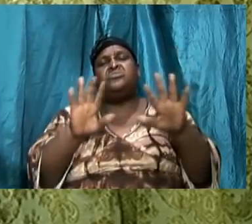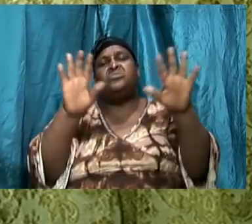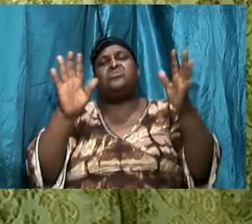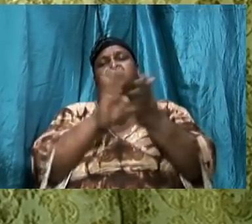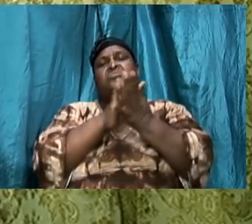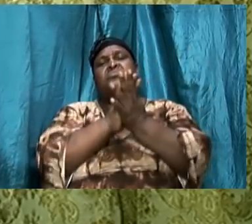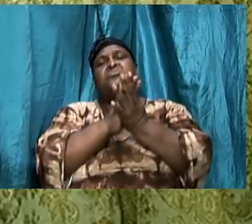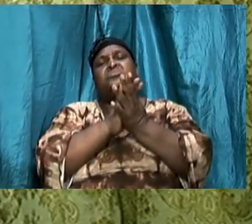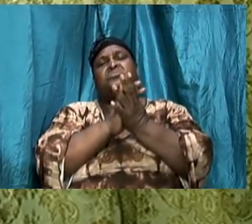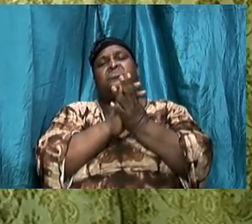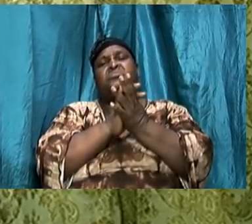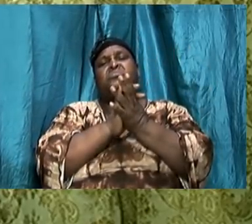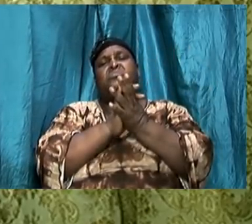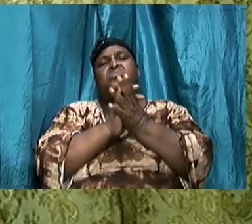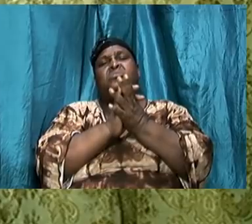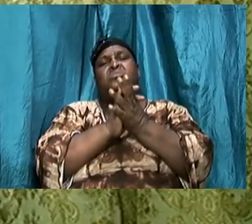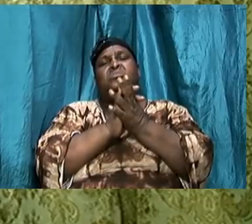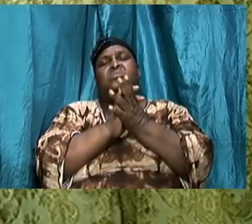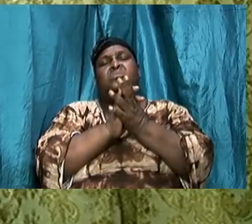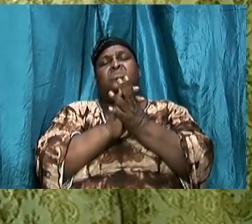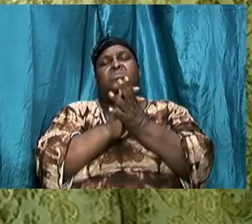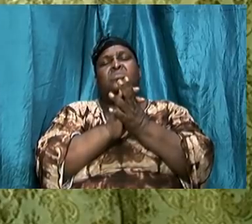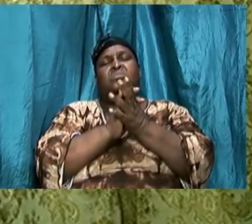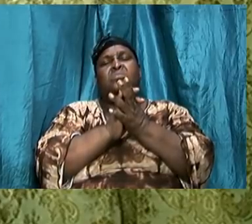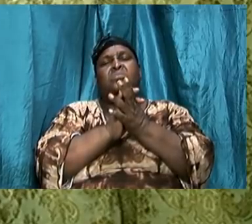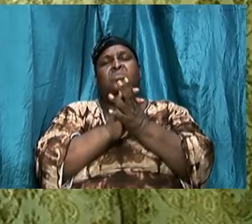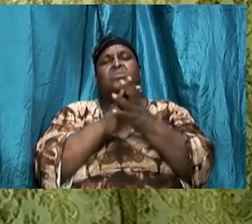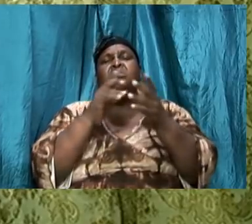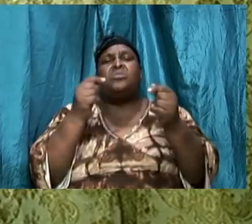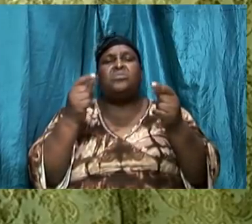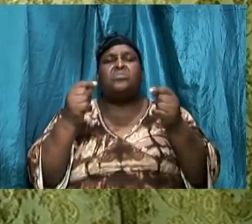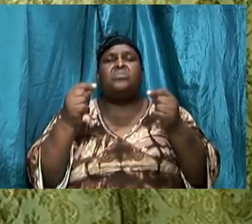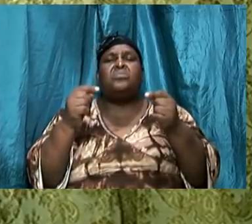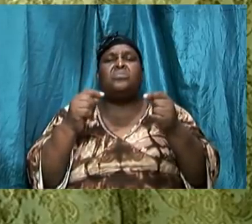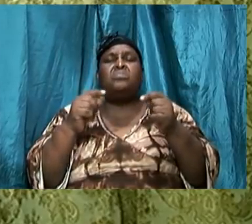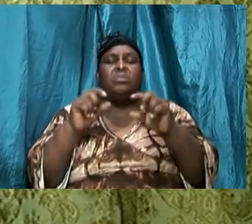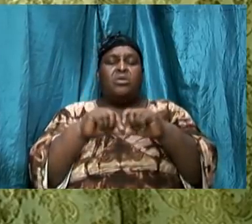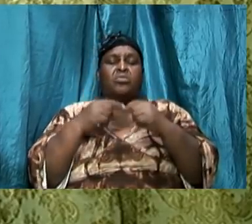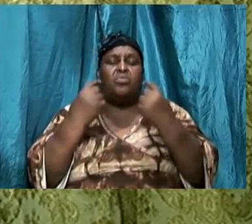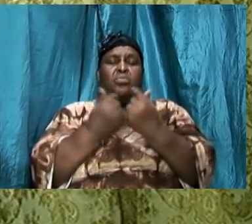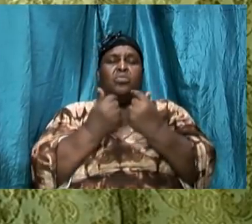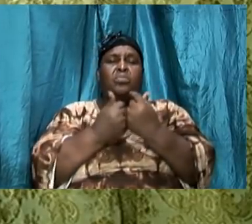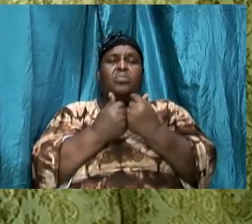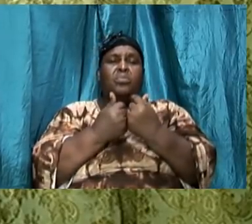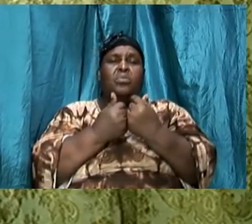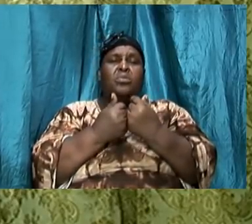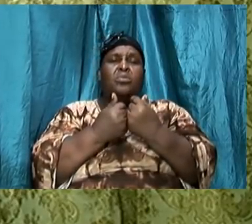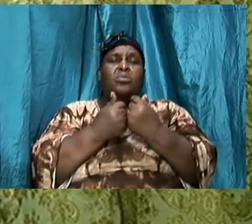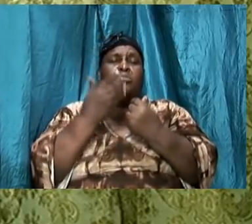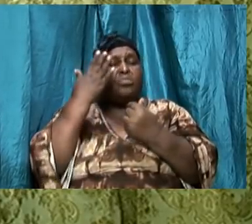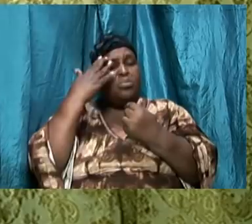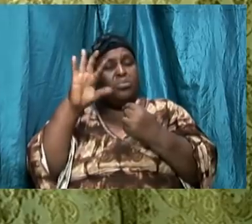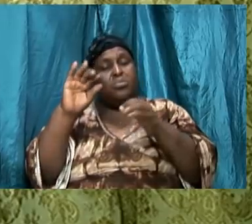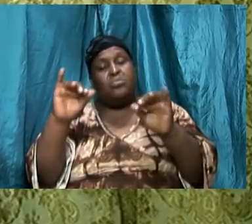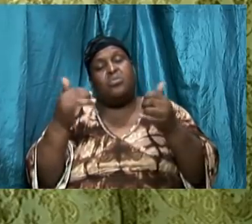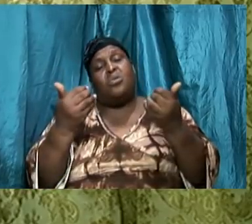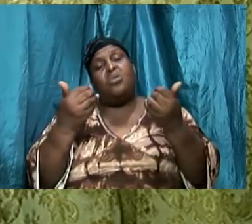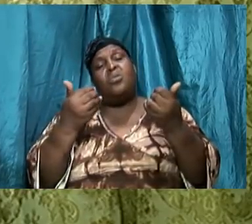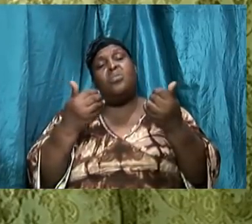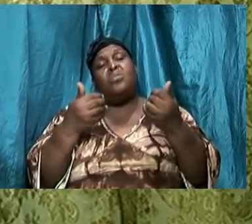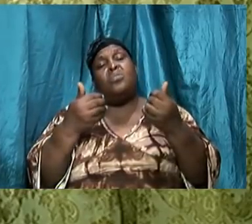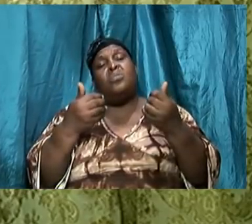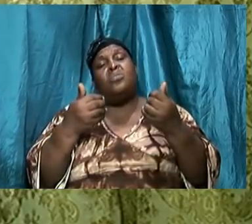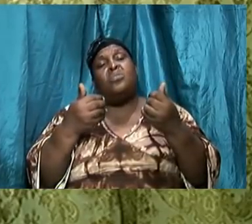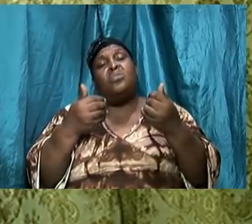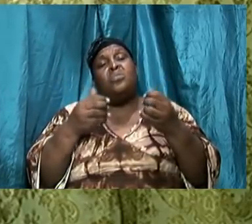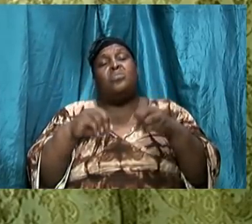our Sunday school students because we are going to be doing it by groups which are parents but exactly how it will be rolled out